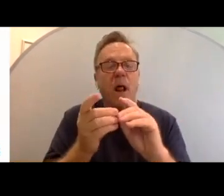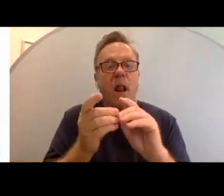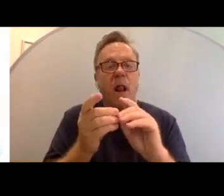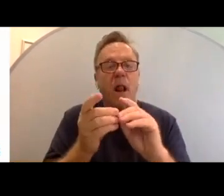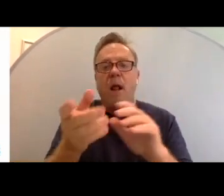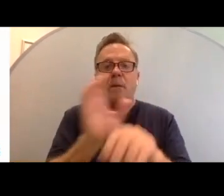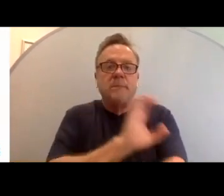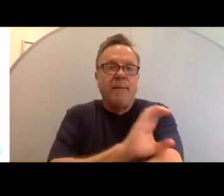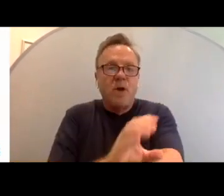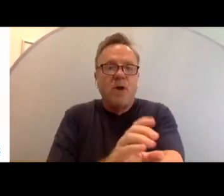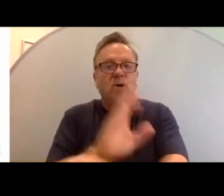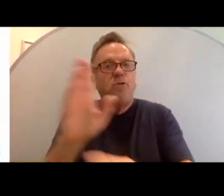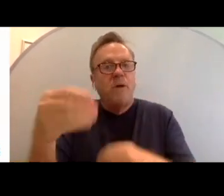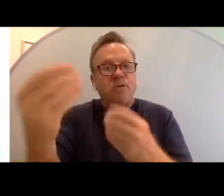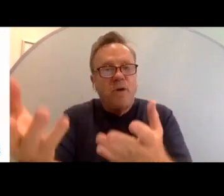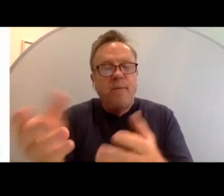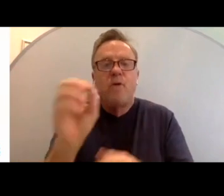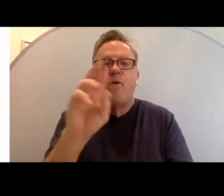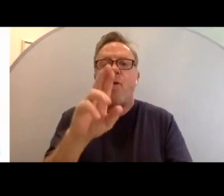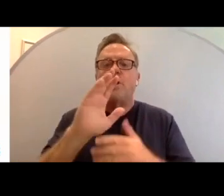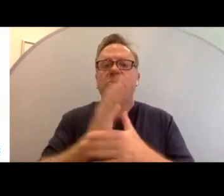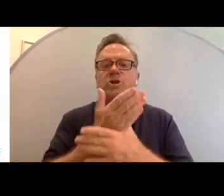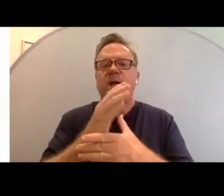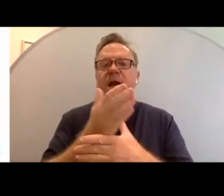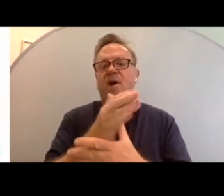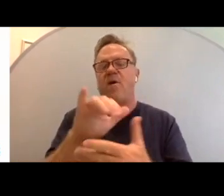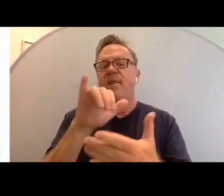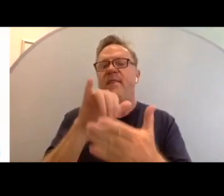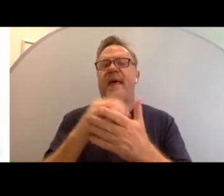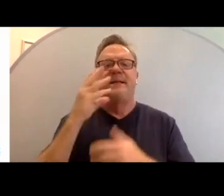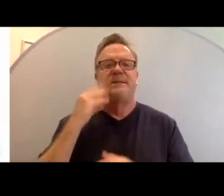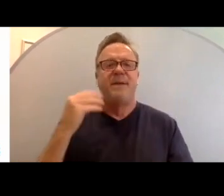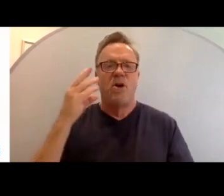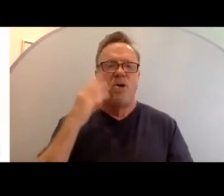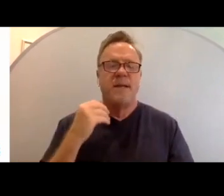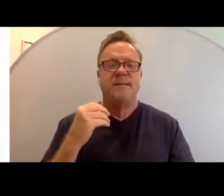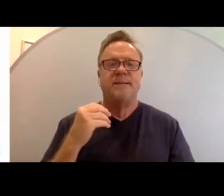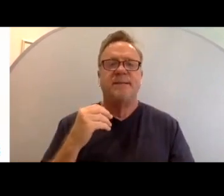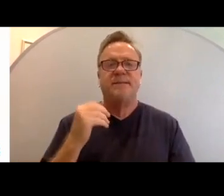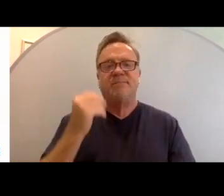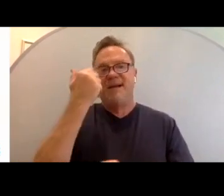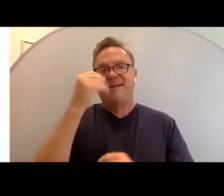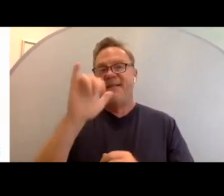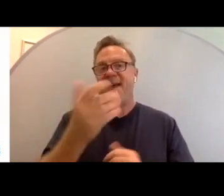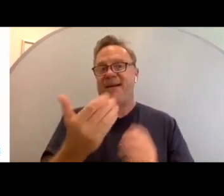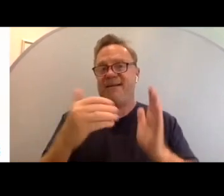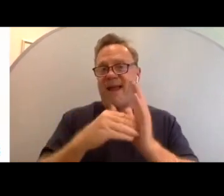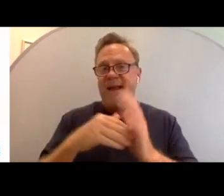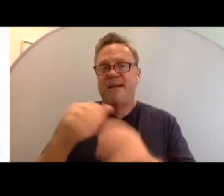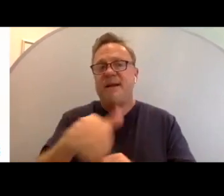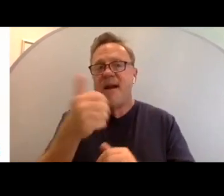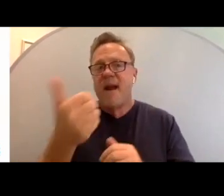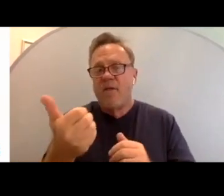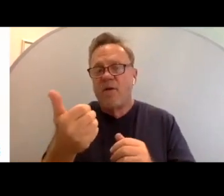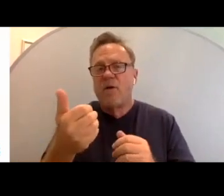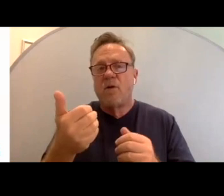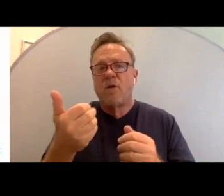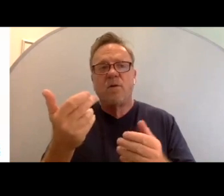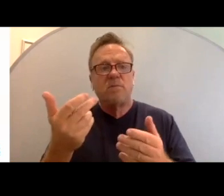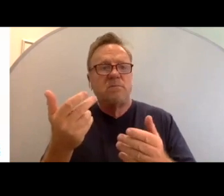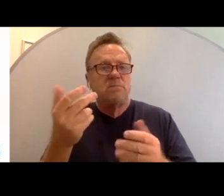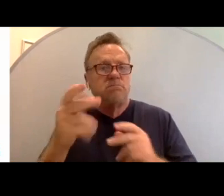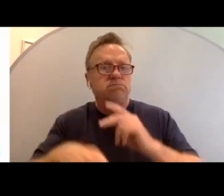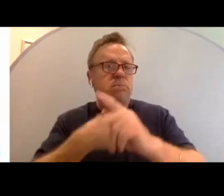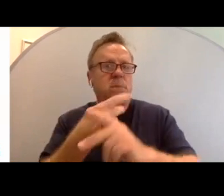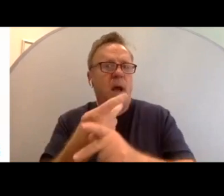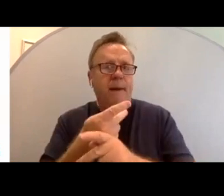contribute or be able to share that experience. Because that again is another form or another